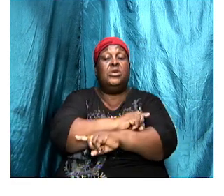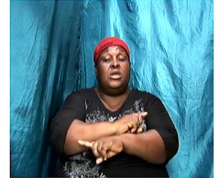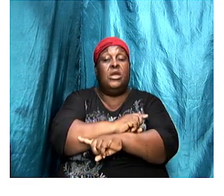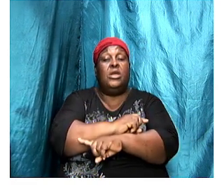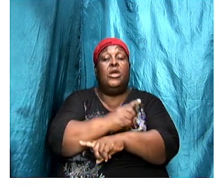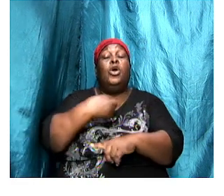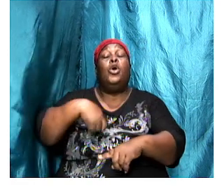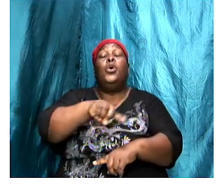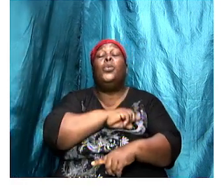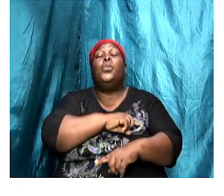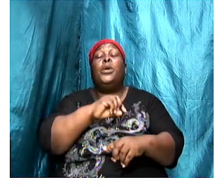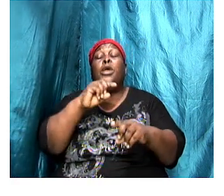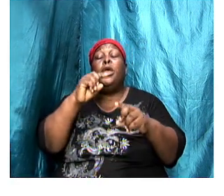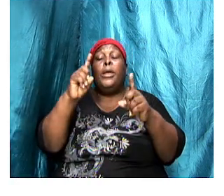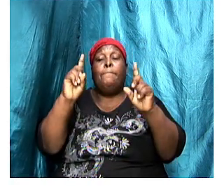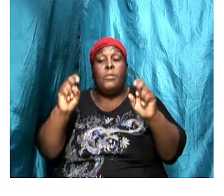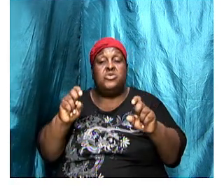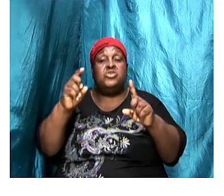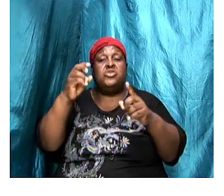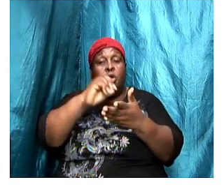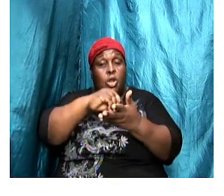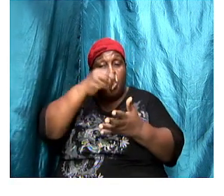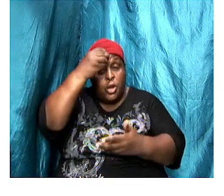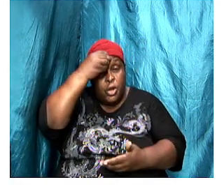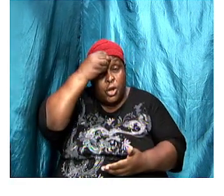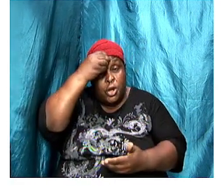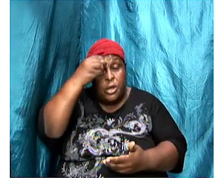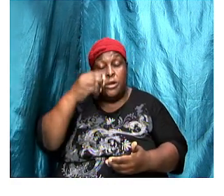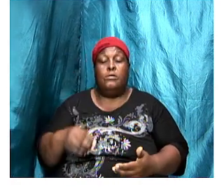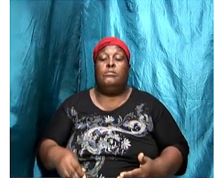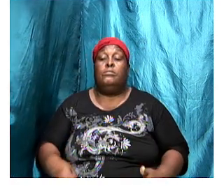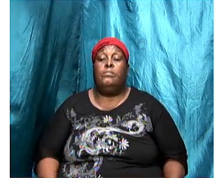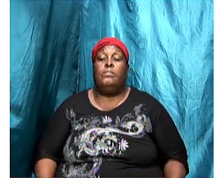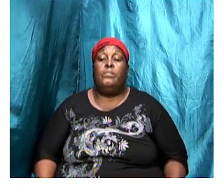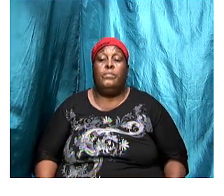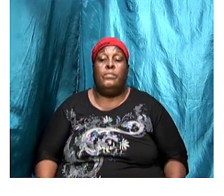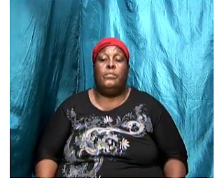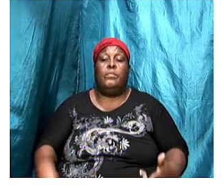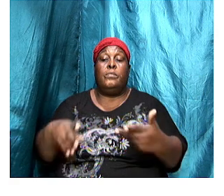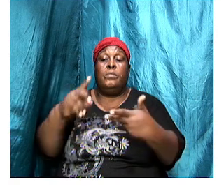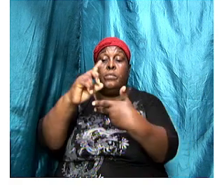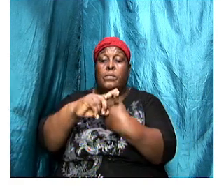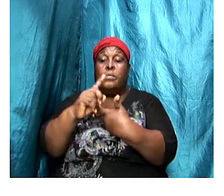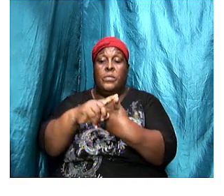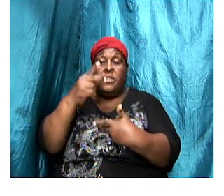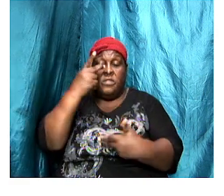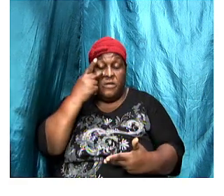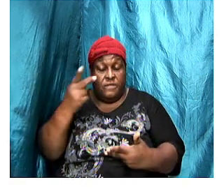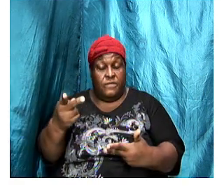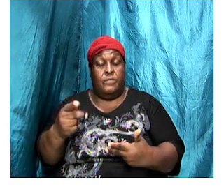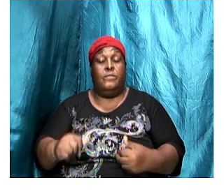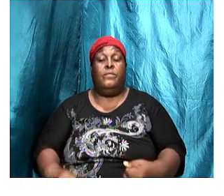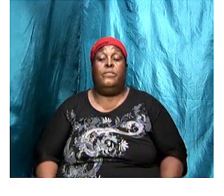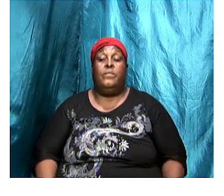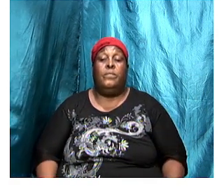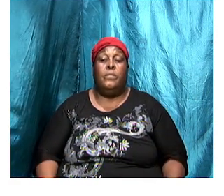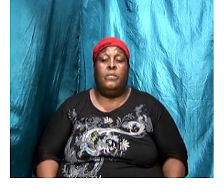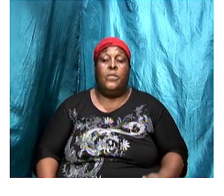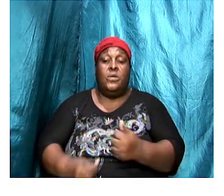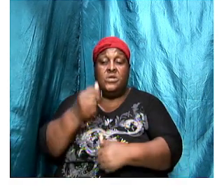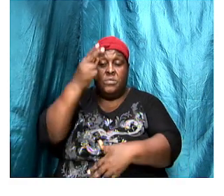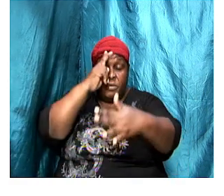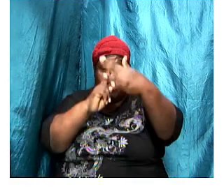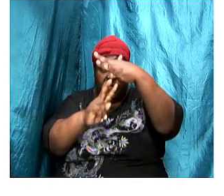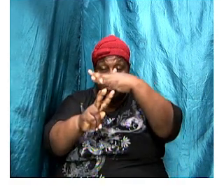must learn. And it is very important. And then the third view, which is the